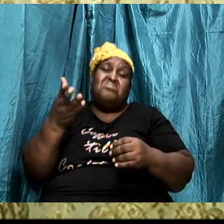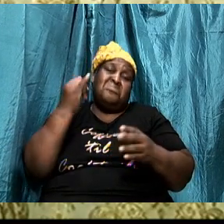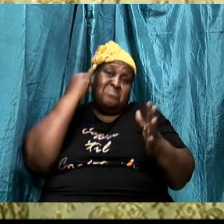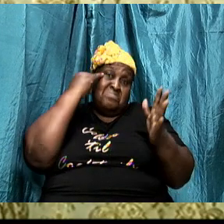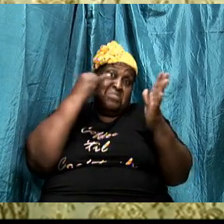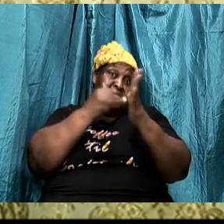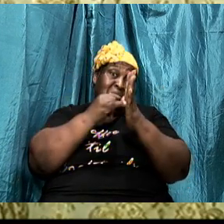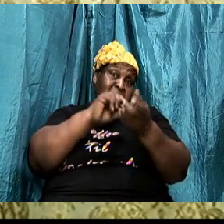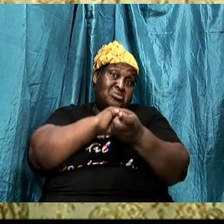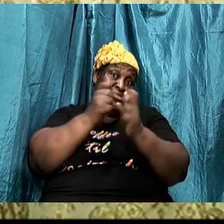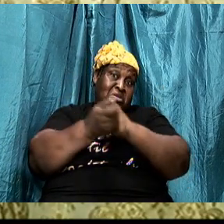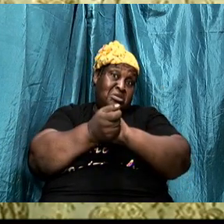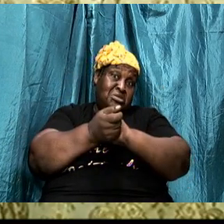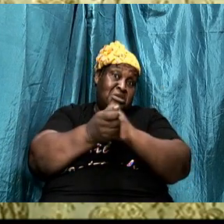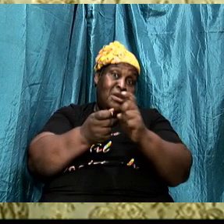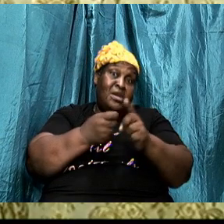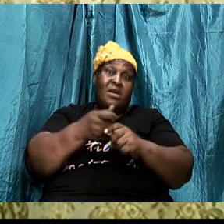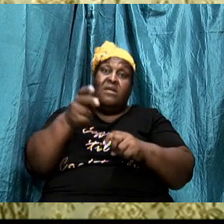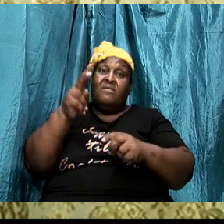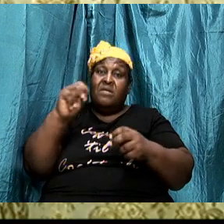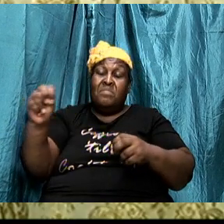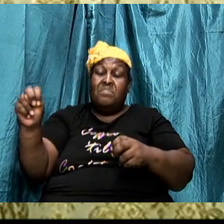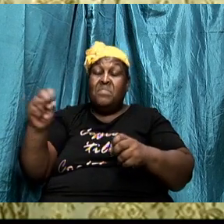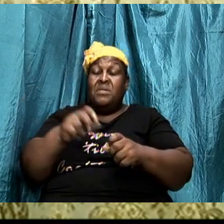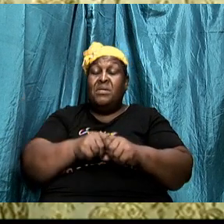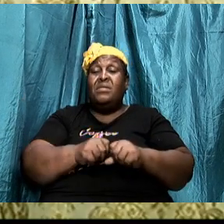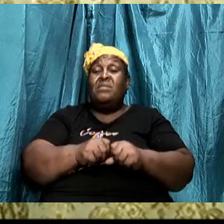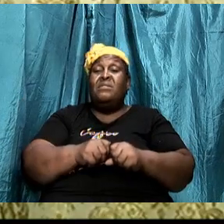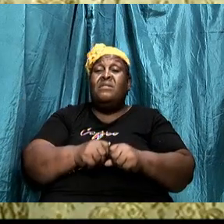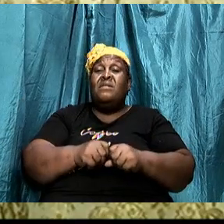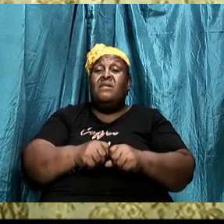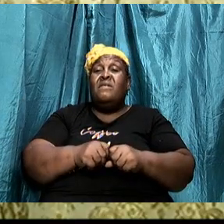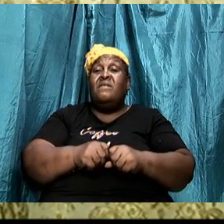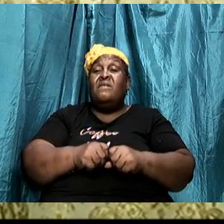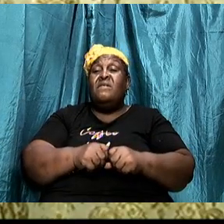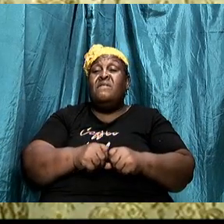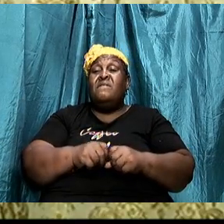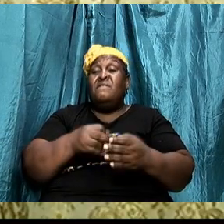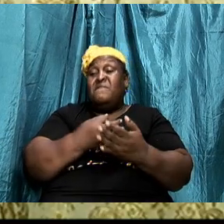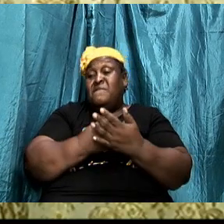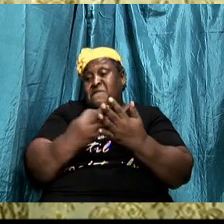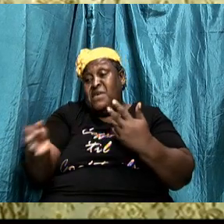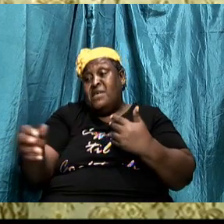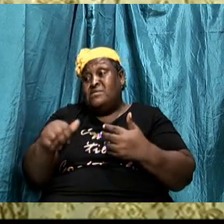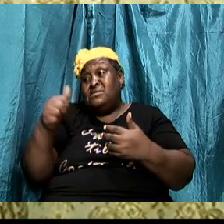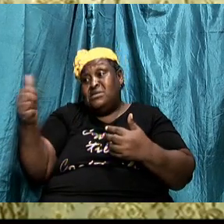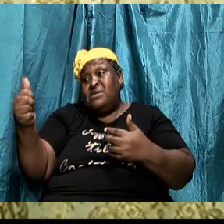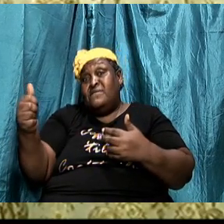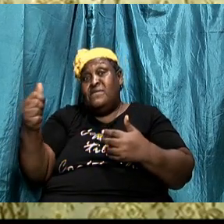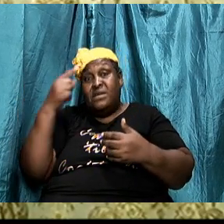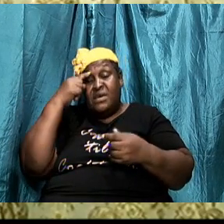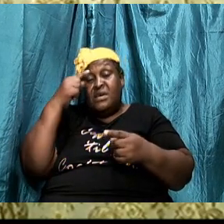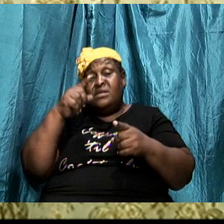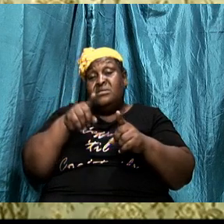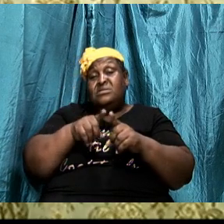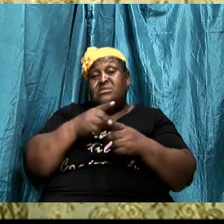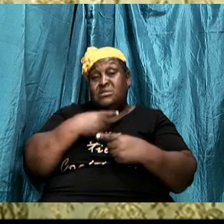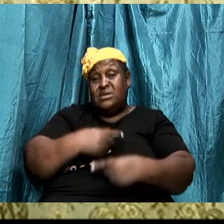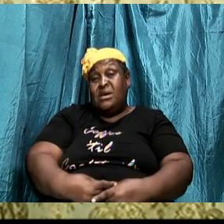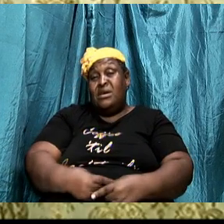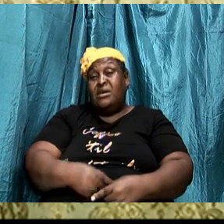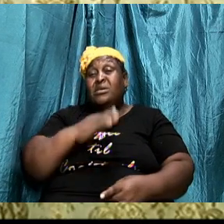changed from being a fallen version of themselves their desires have changed to being